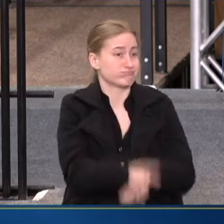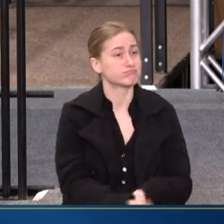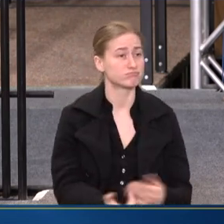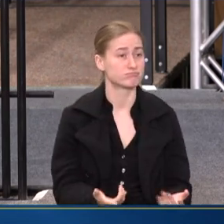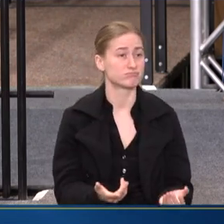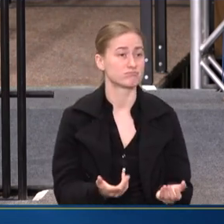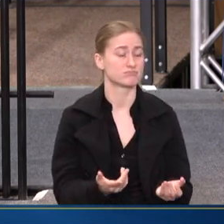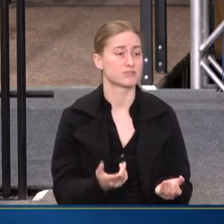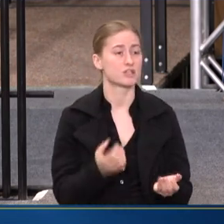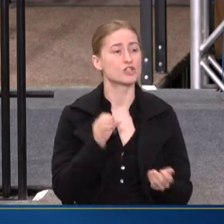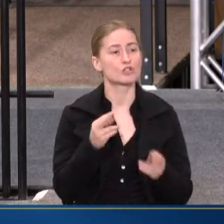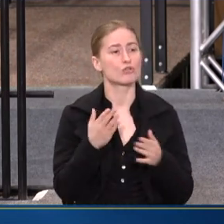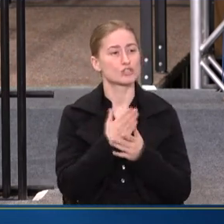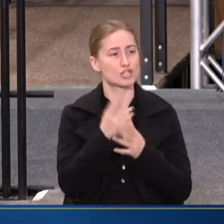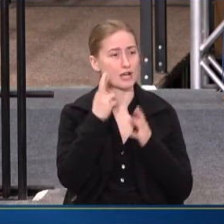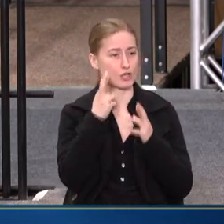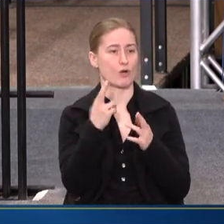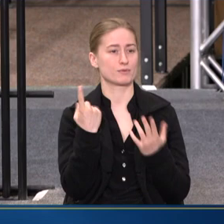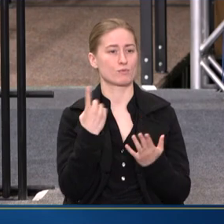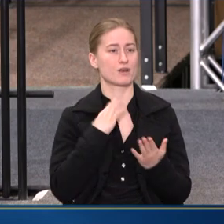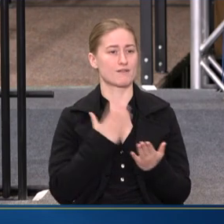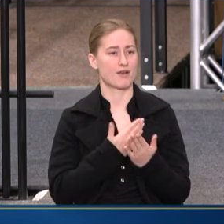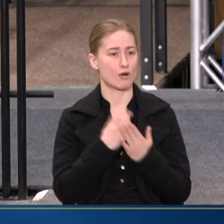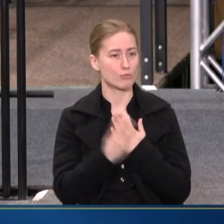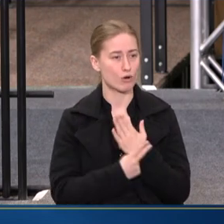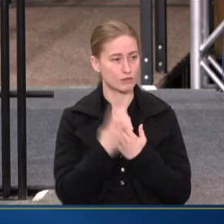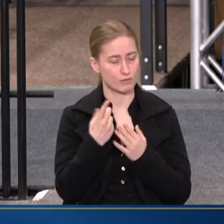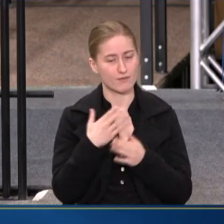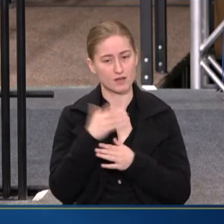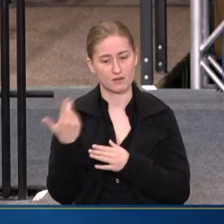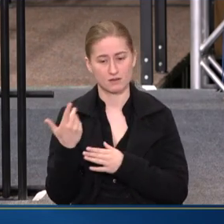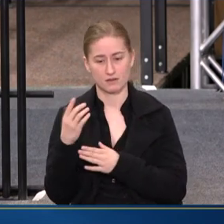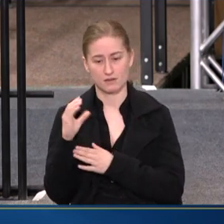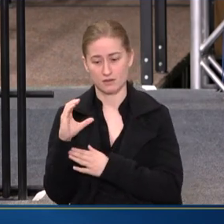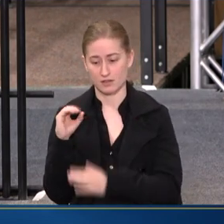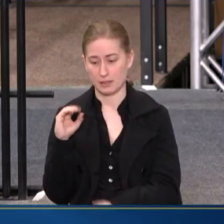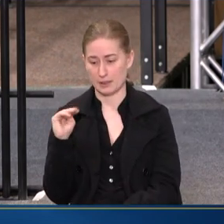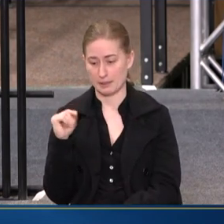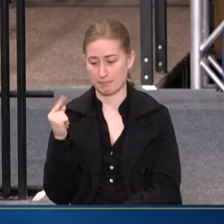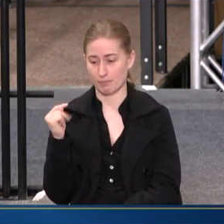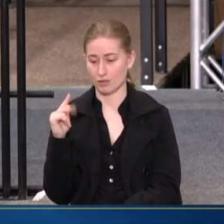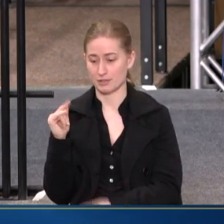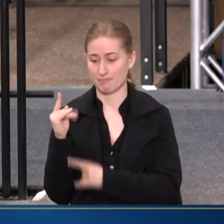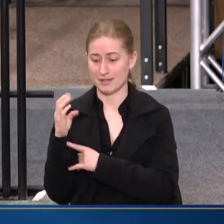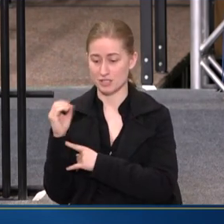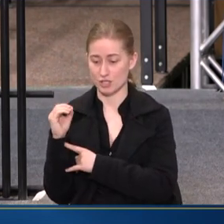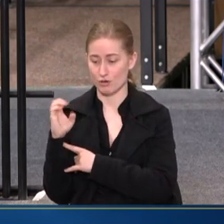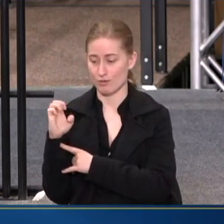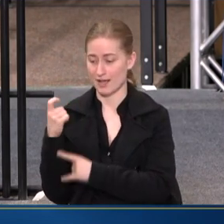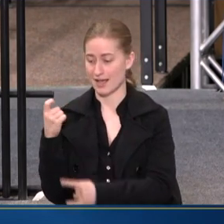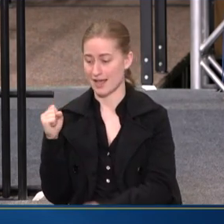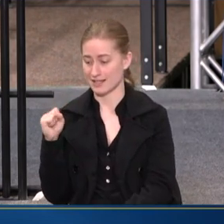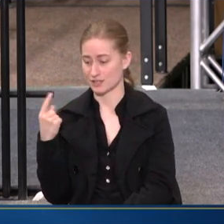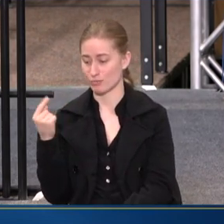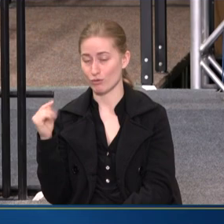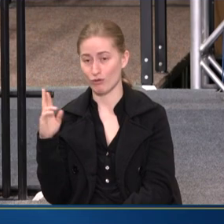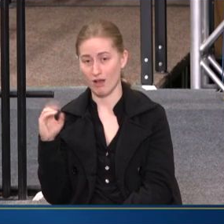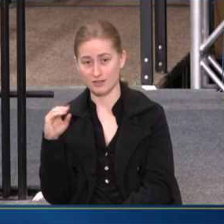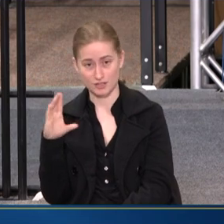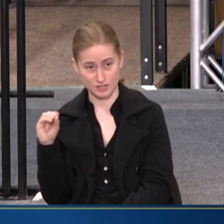WITH. SO SHARING HOPE IS ONE OF OUR PROGRAMS. WE HAVE ANOTHER ONE CALLED COMPARTIENDO ESPERANZA. AND THAT IS A PROGRAM. BOTH OF THESE ARE